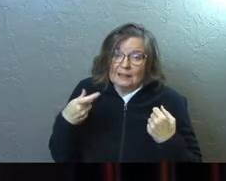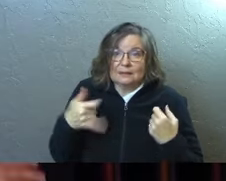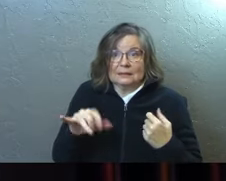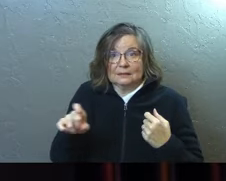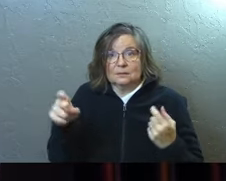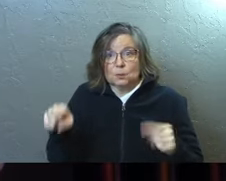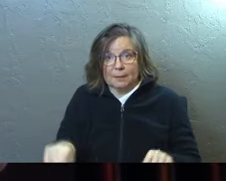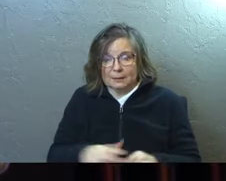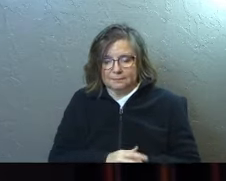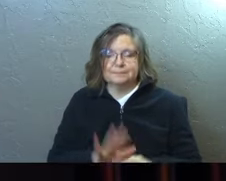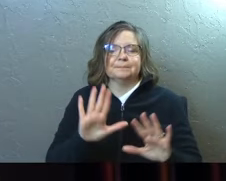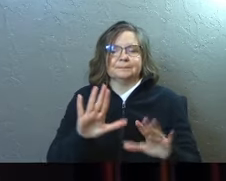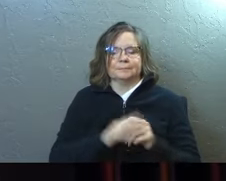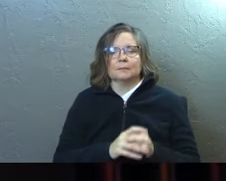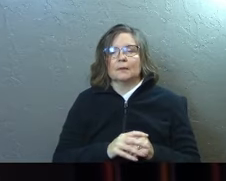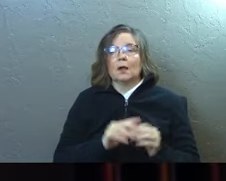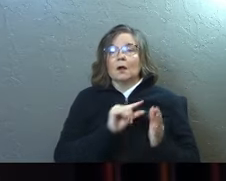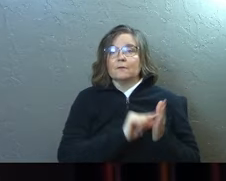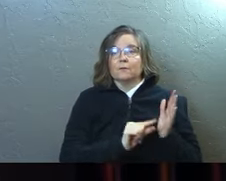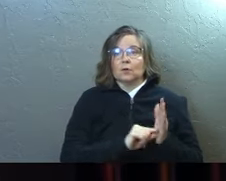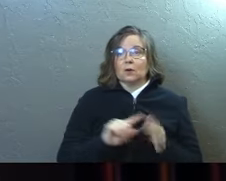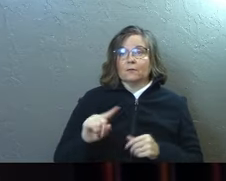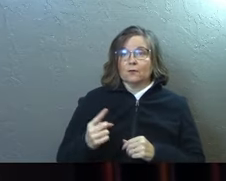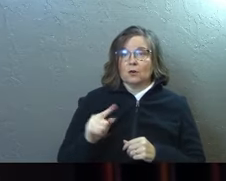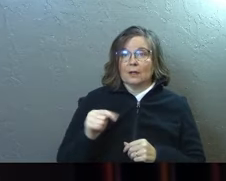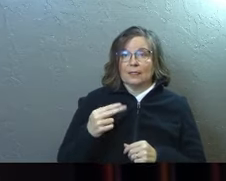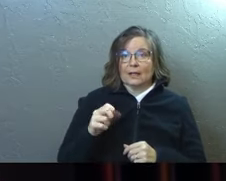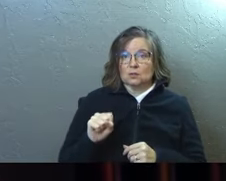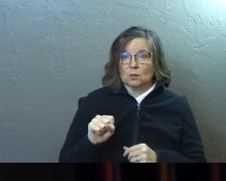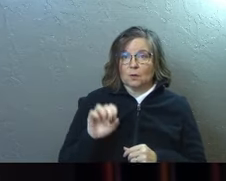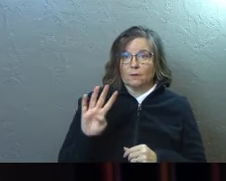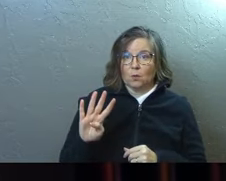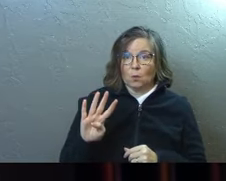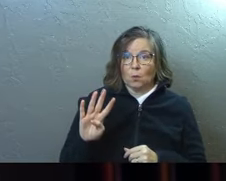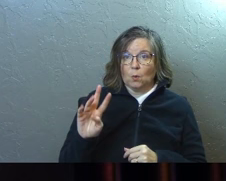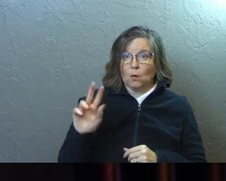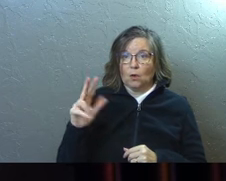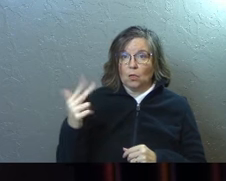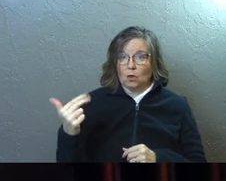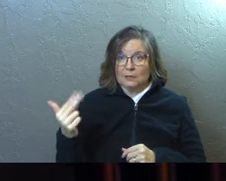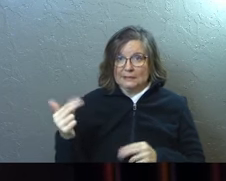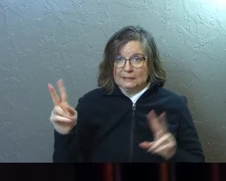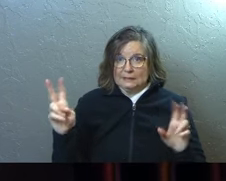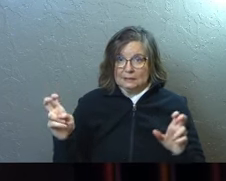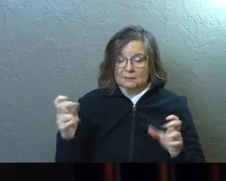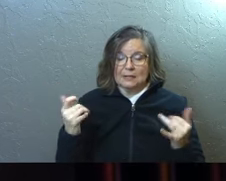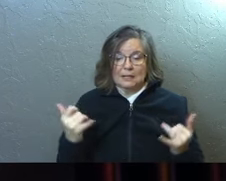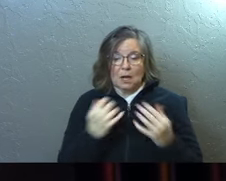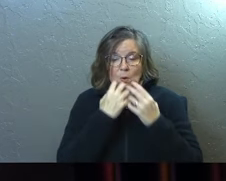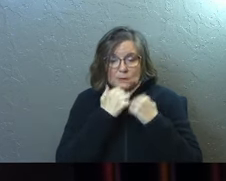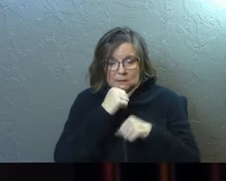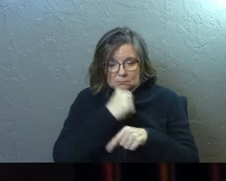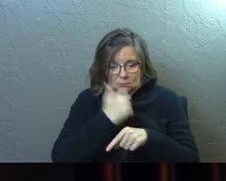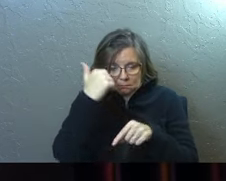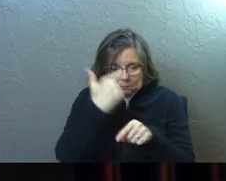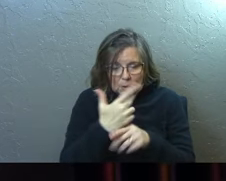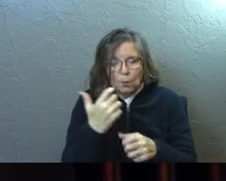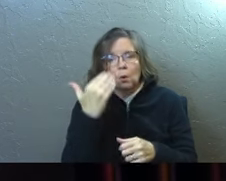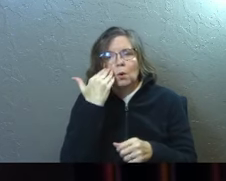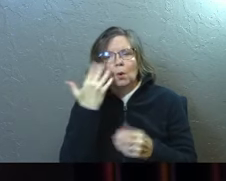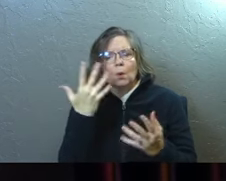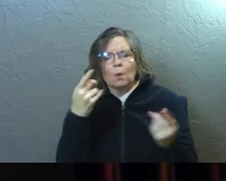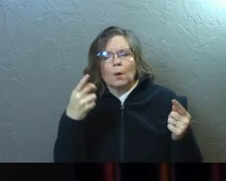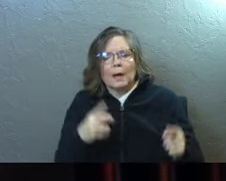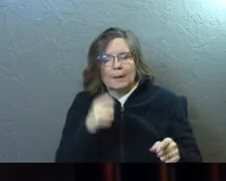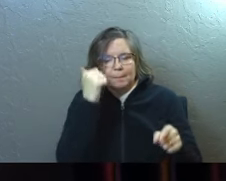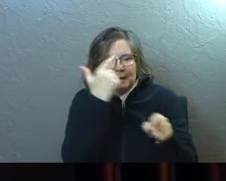So here's a verse. 1 Thessalonians 4.13, and now dear brothers and sisters, we want you to know what will happen to